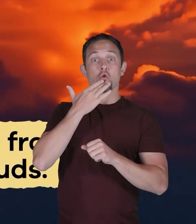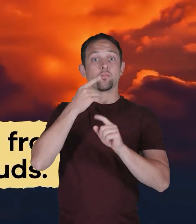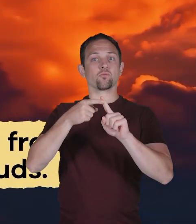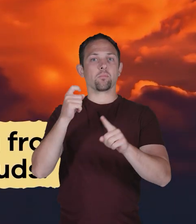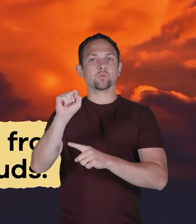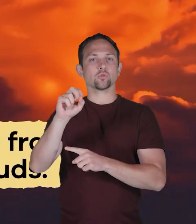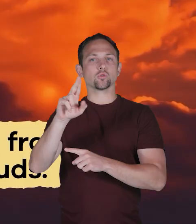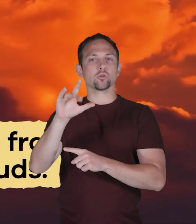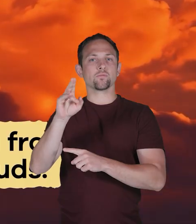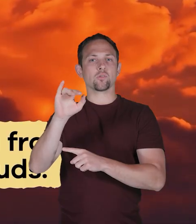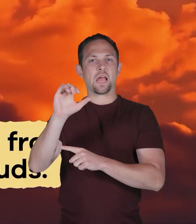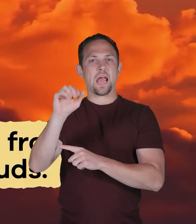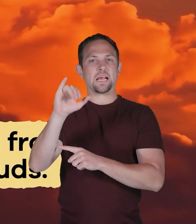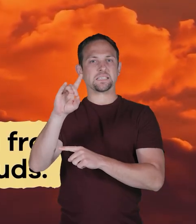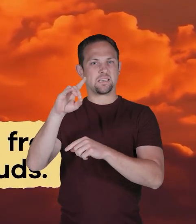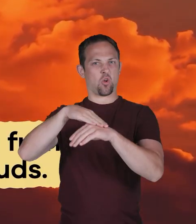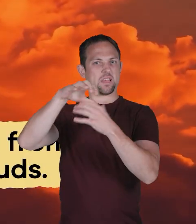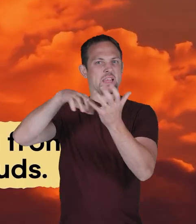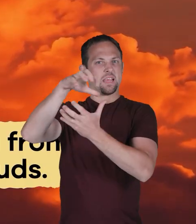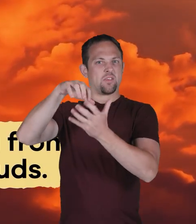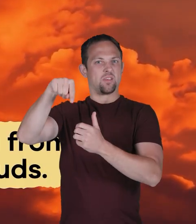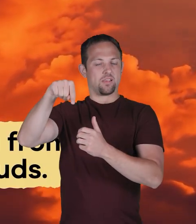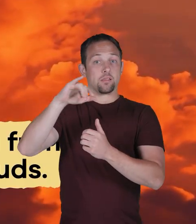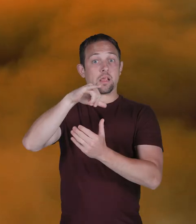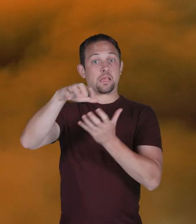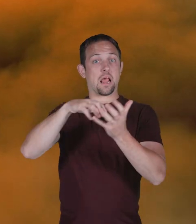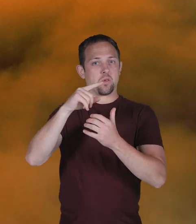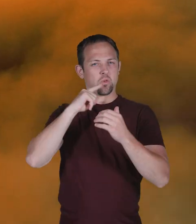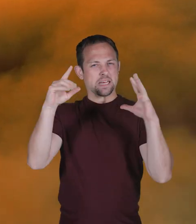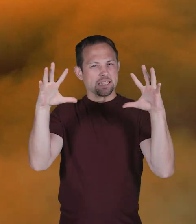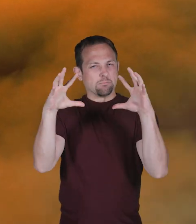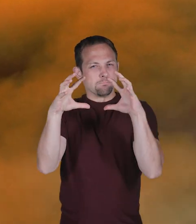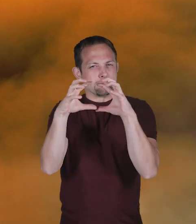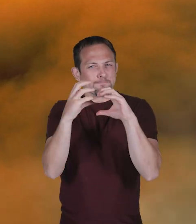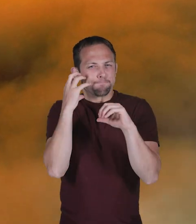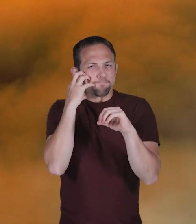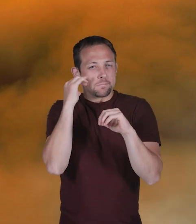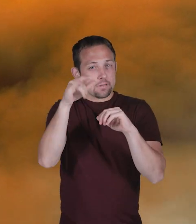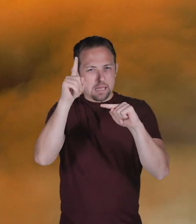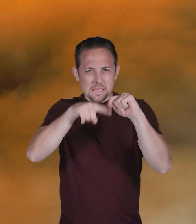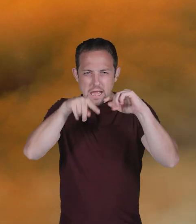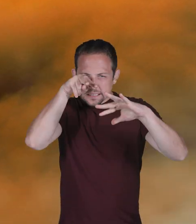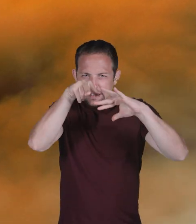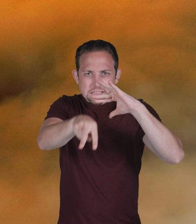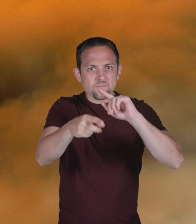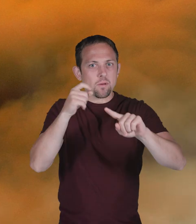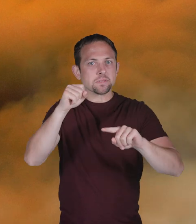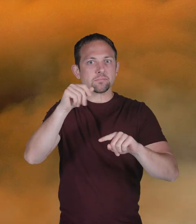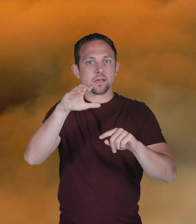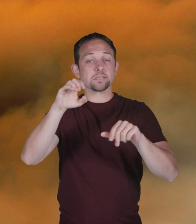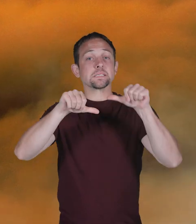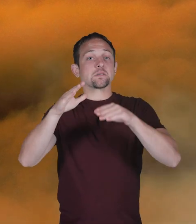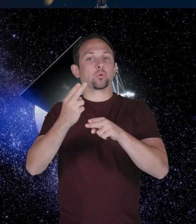planet gets its coloring from the sulfuric acid in its clouds. These clouds are so dense that we cannot see the surface